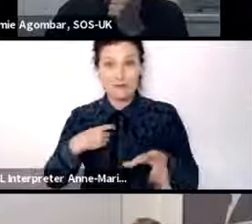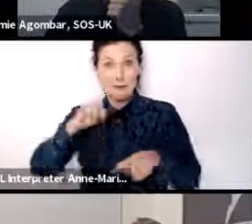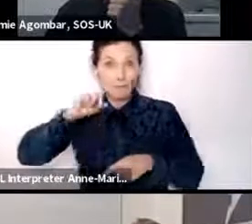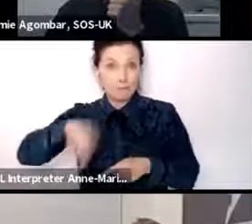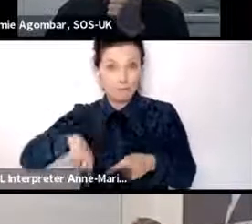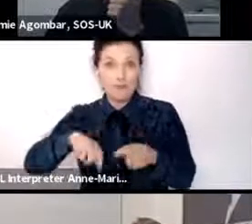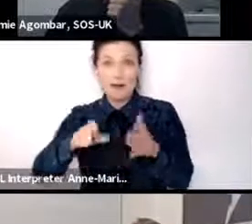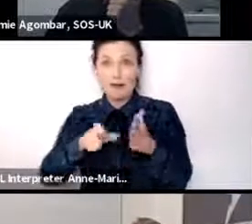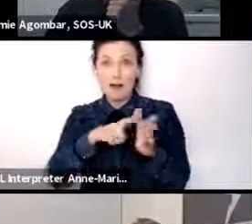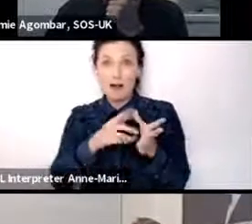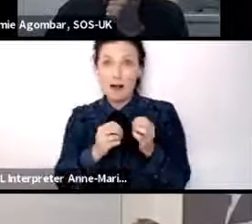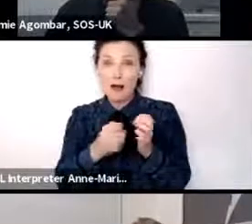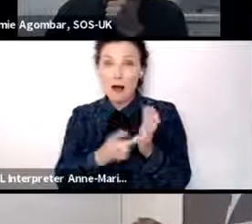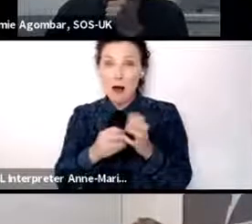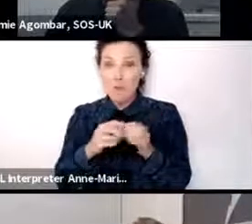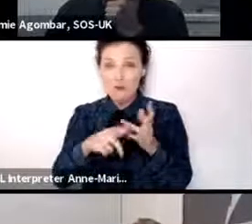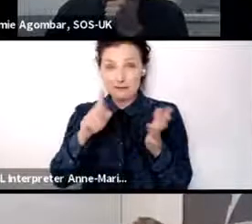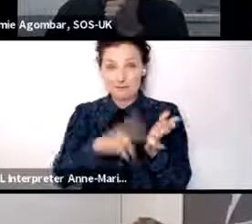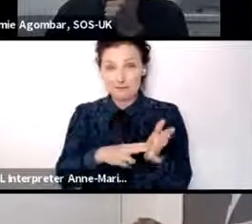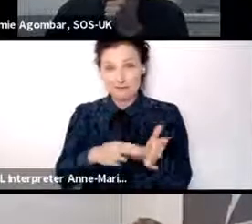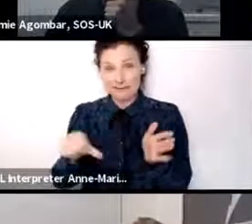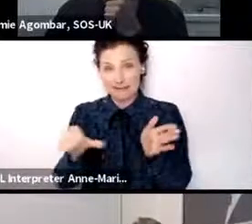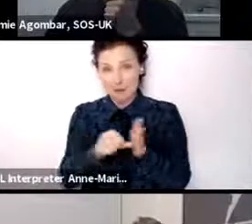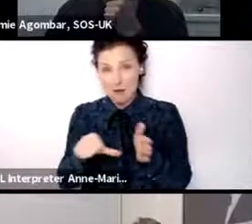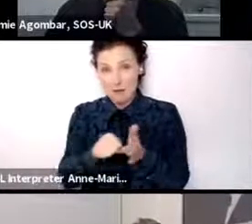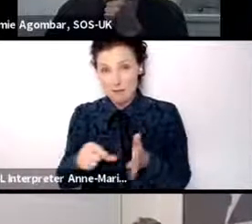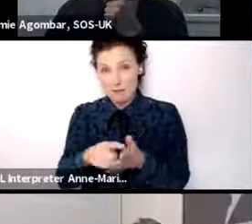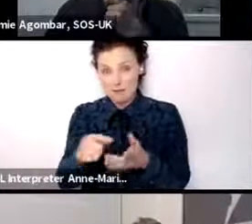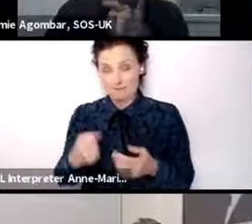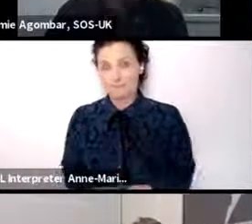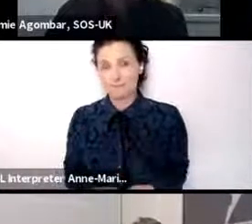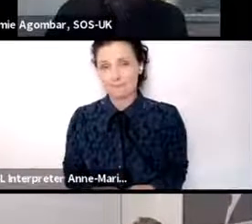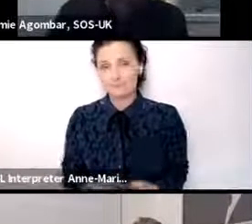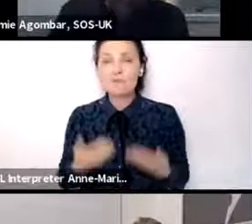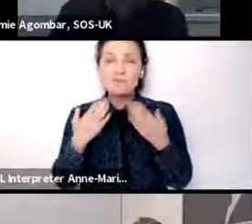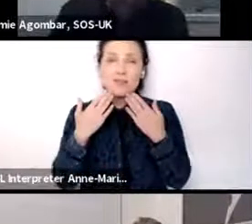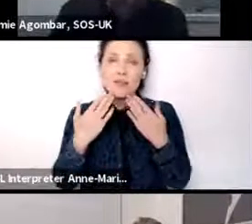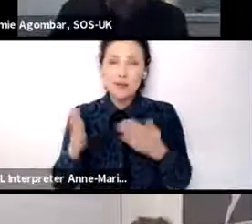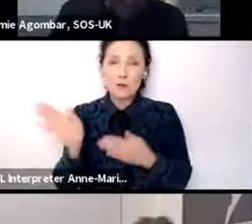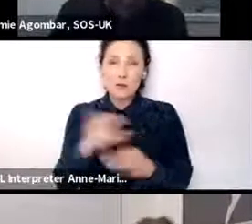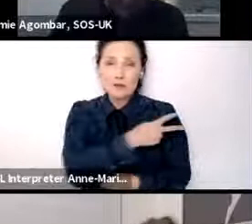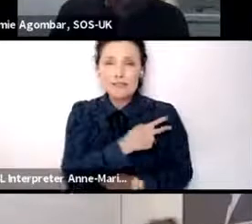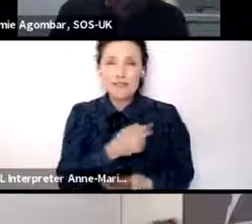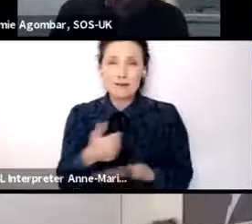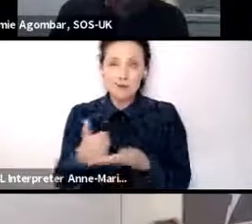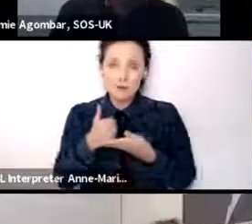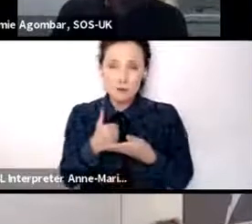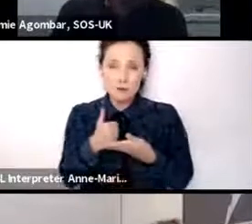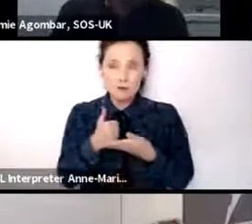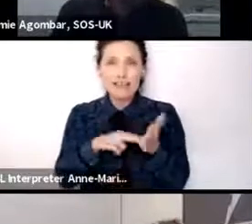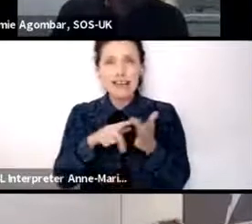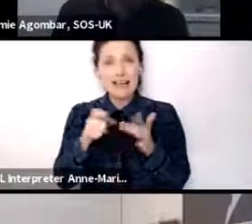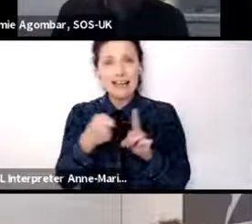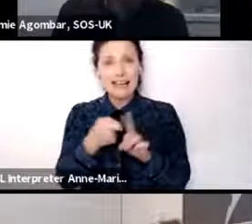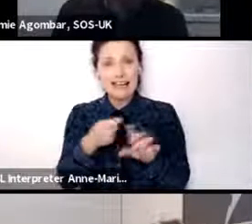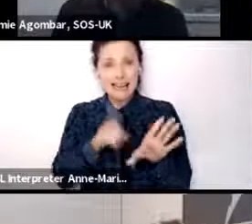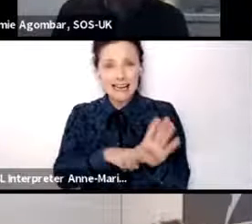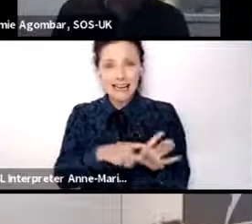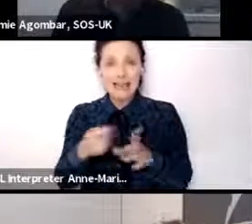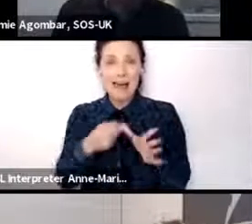I'd like to say thank you to all the staff that have supported with this call tonight. Nikki and Ann Marie for the signing,